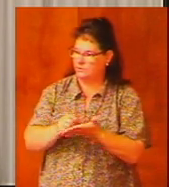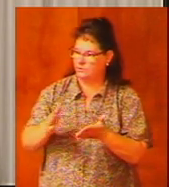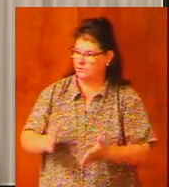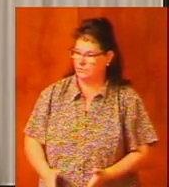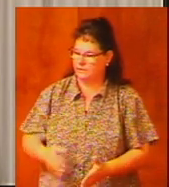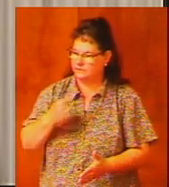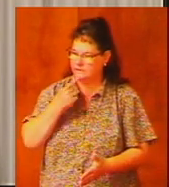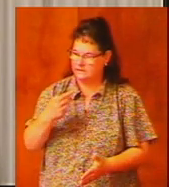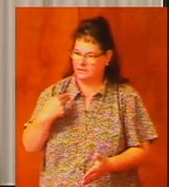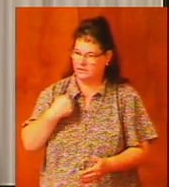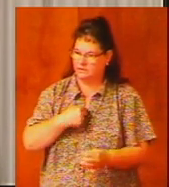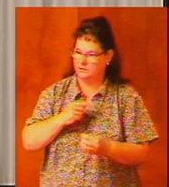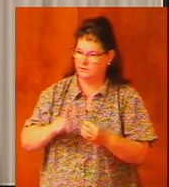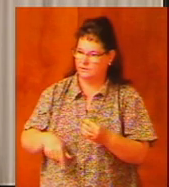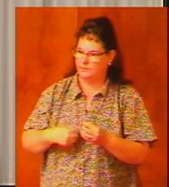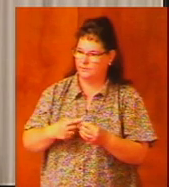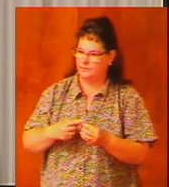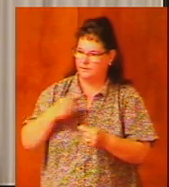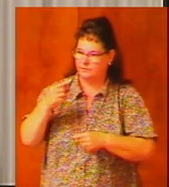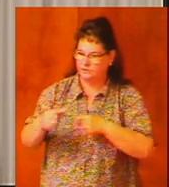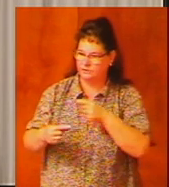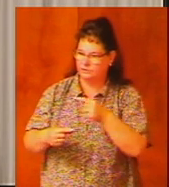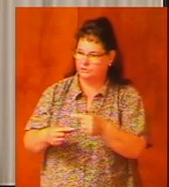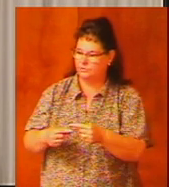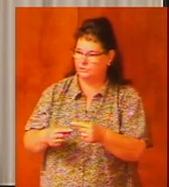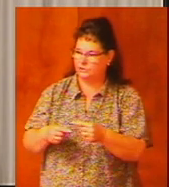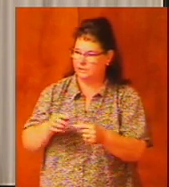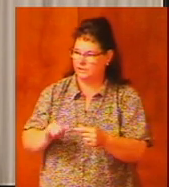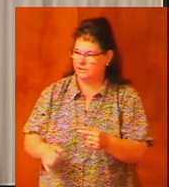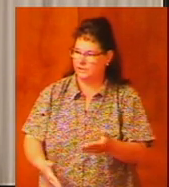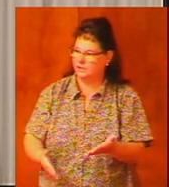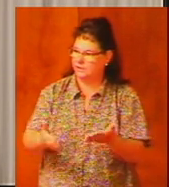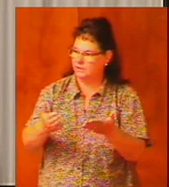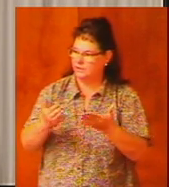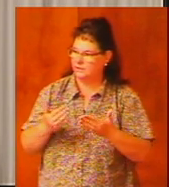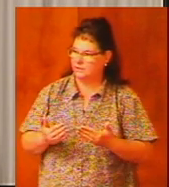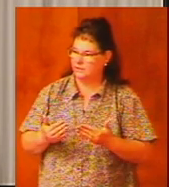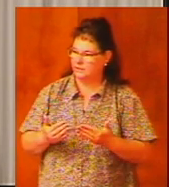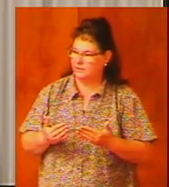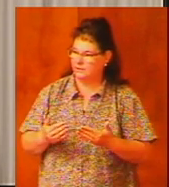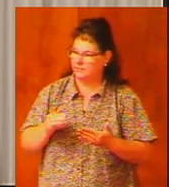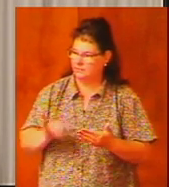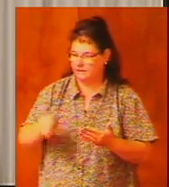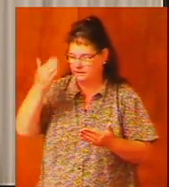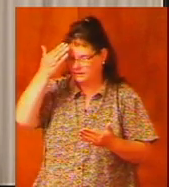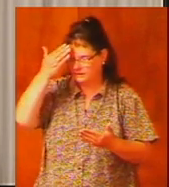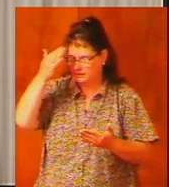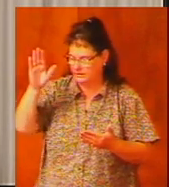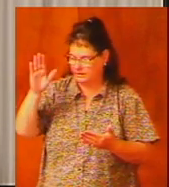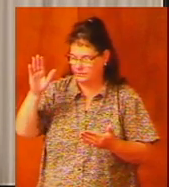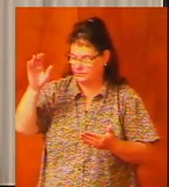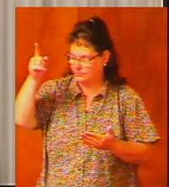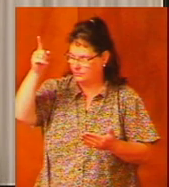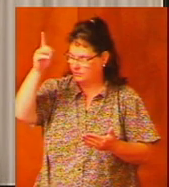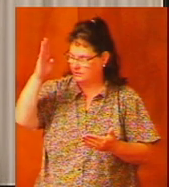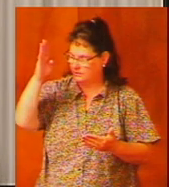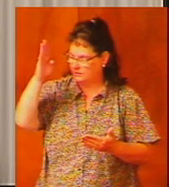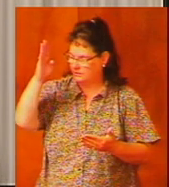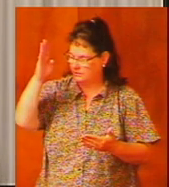tells us about this generation that came along that did not know God.